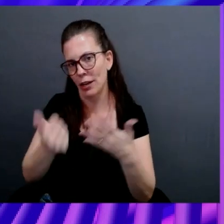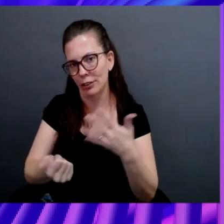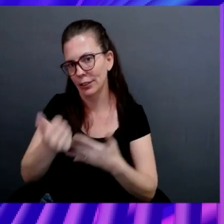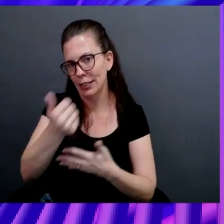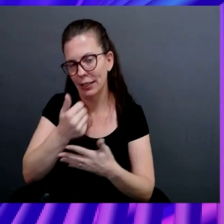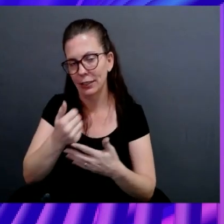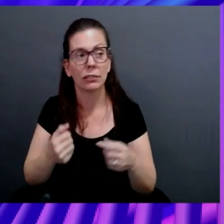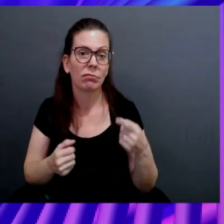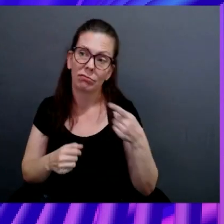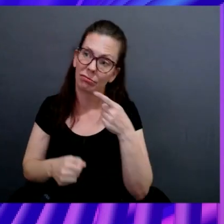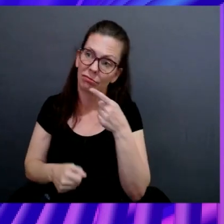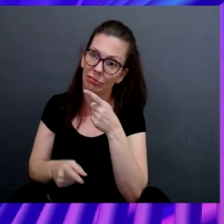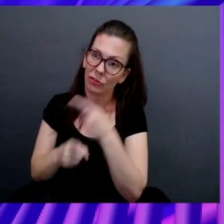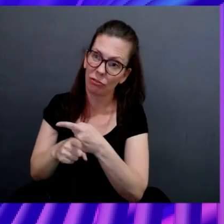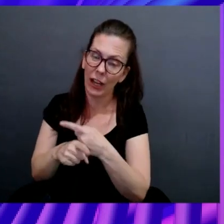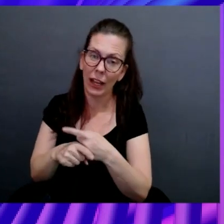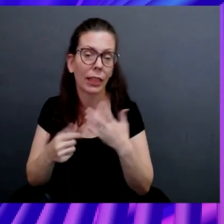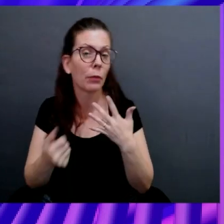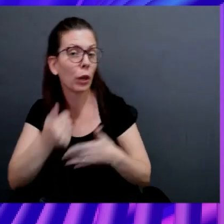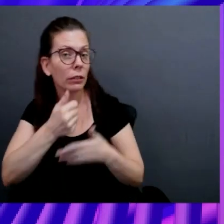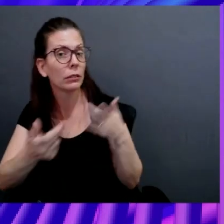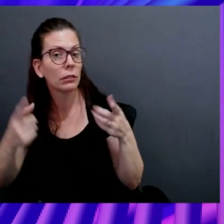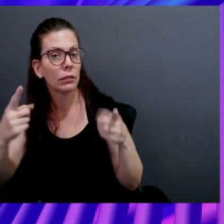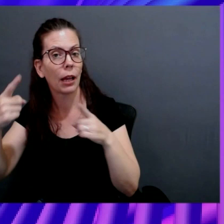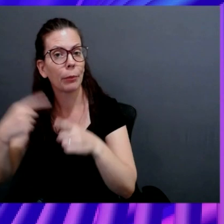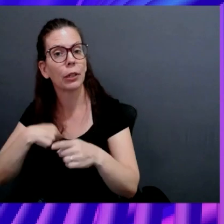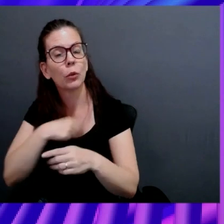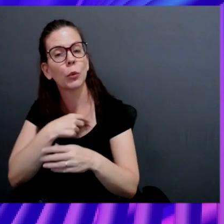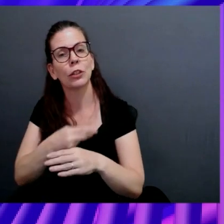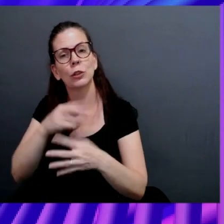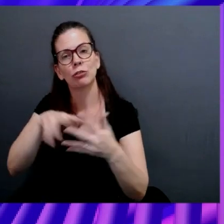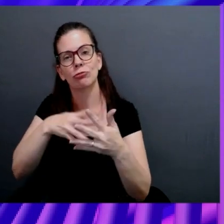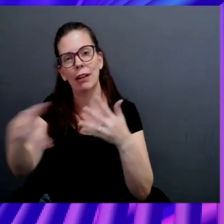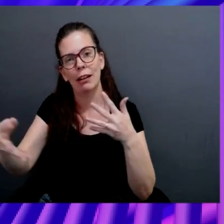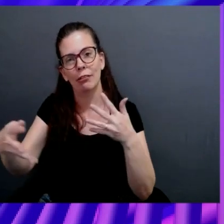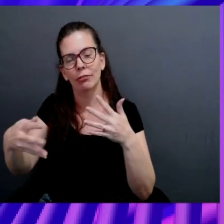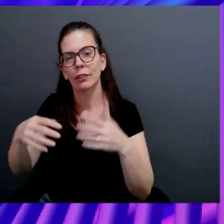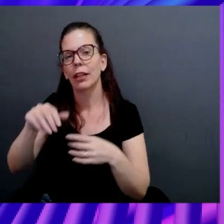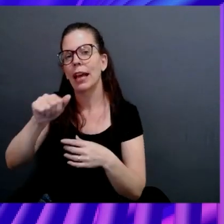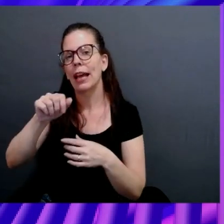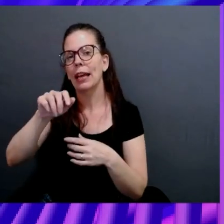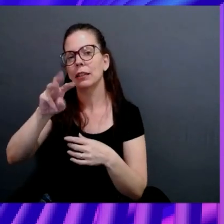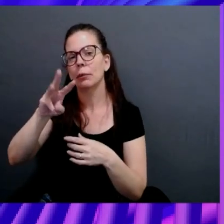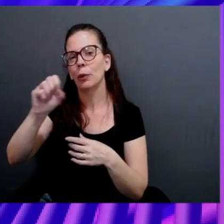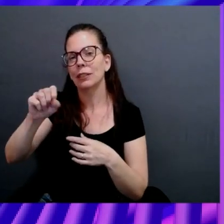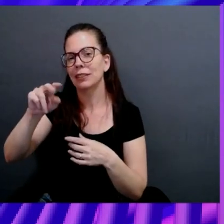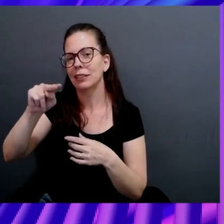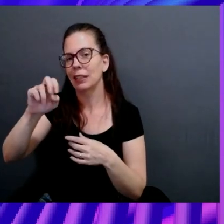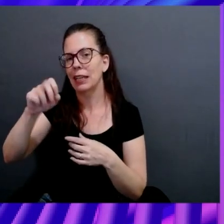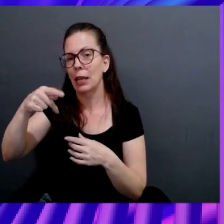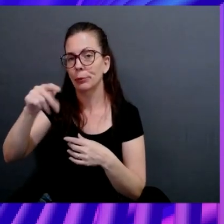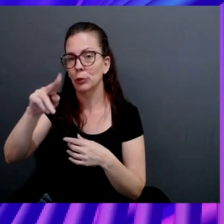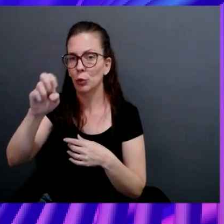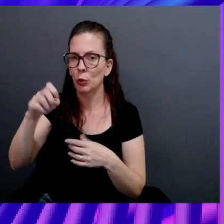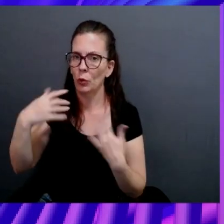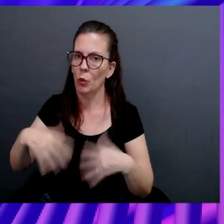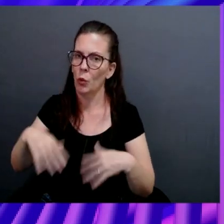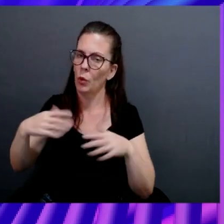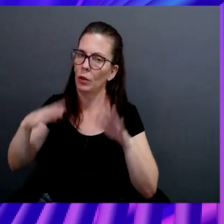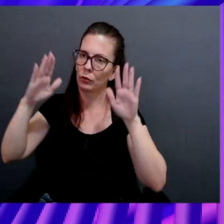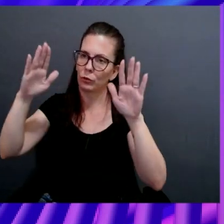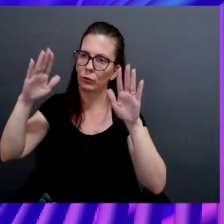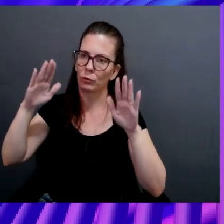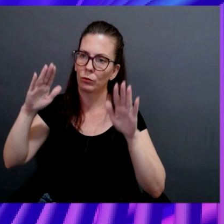the priorities actually happen. We use graph technologies, AWS Neptune. Amazing graph database, graph as a service.